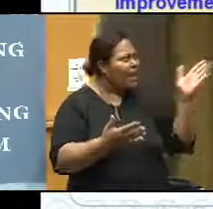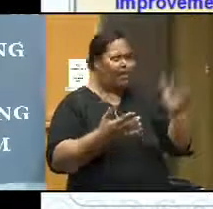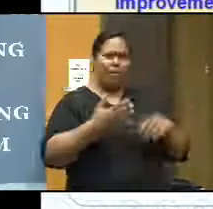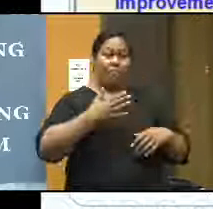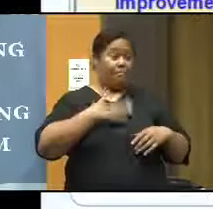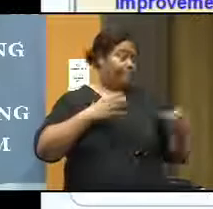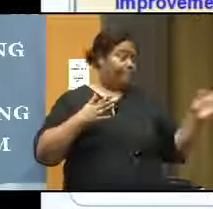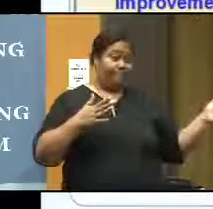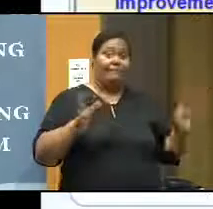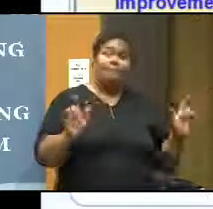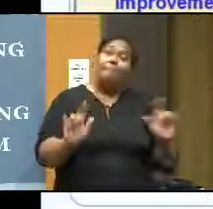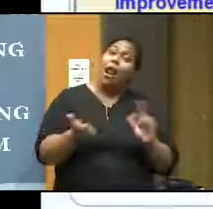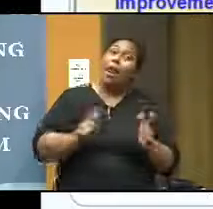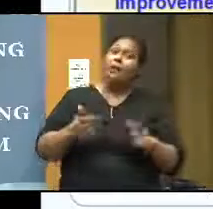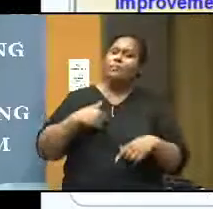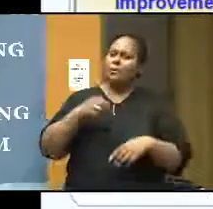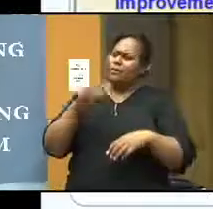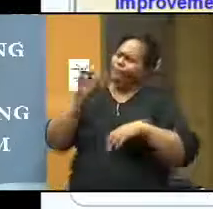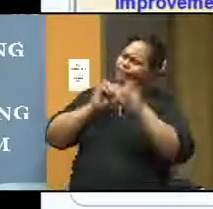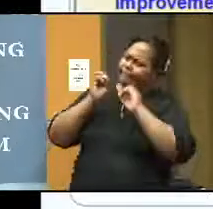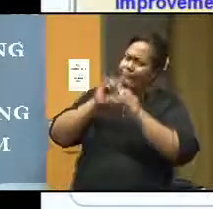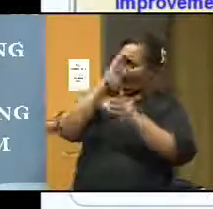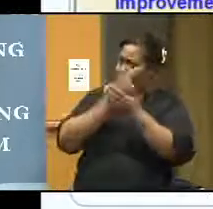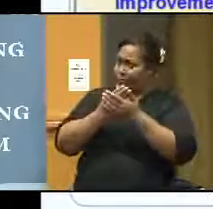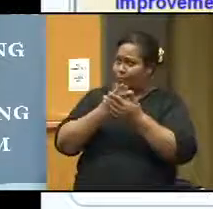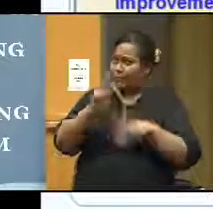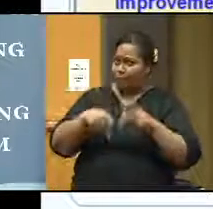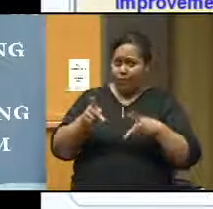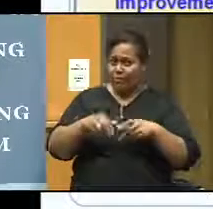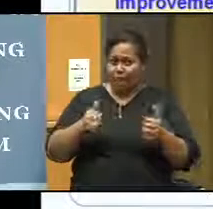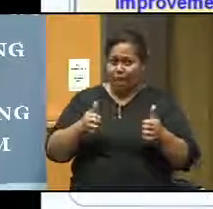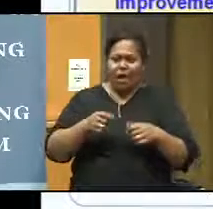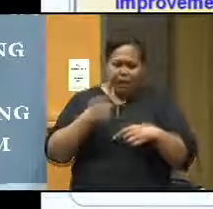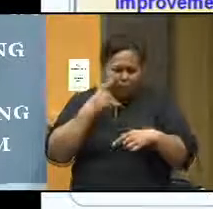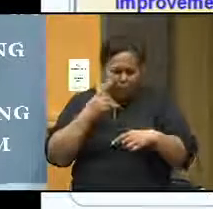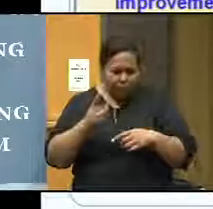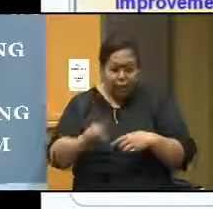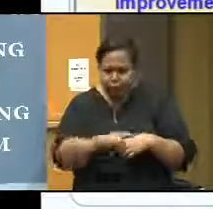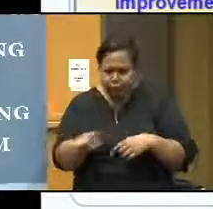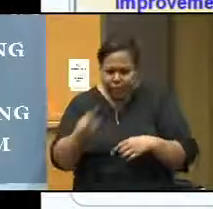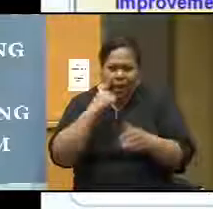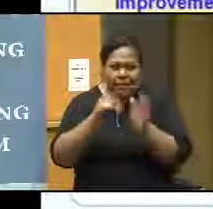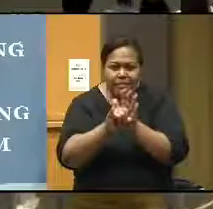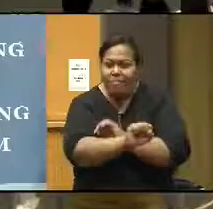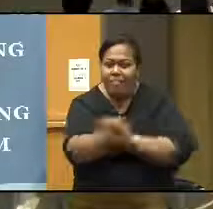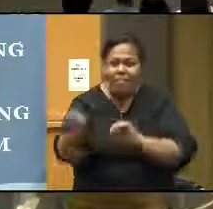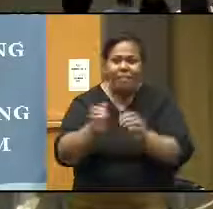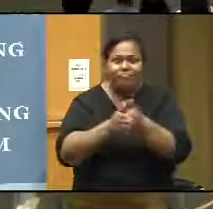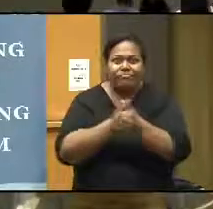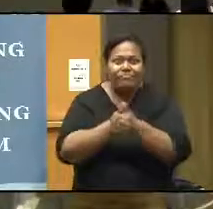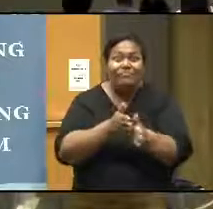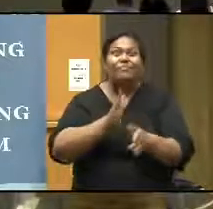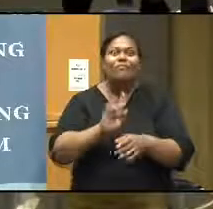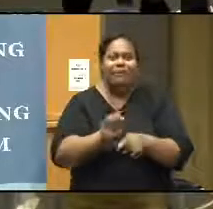lab. I do observe that how the students are performing, and then look at means what kind of motivation, enthusiasm they have, and accordingly I advise. I give